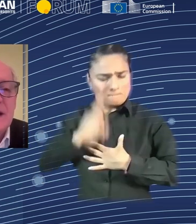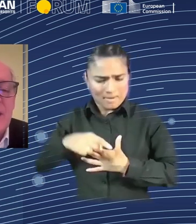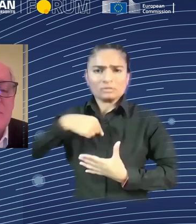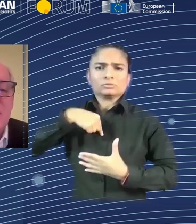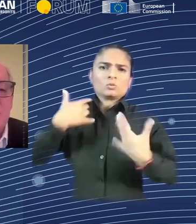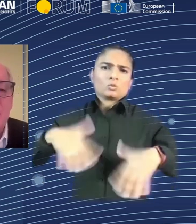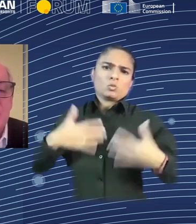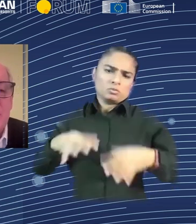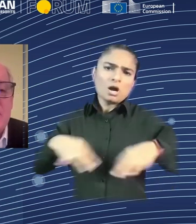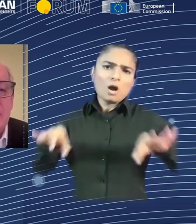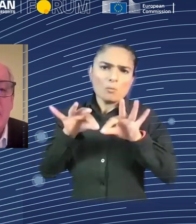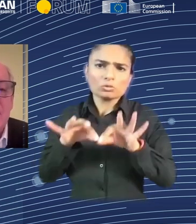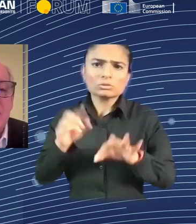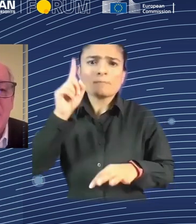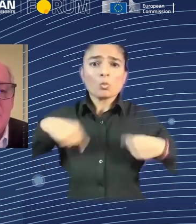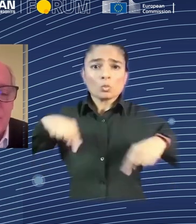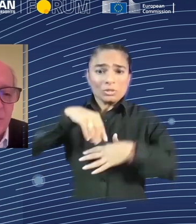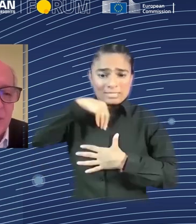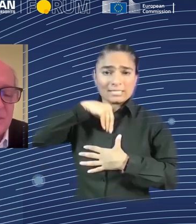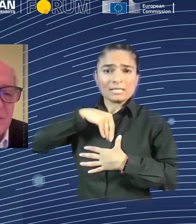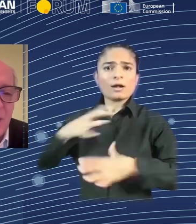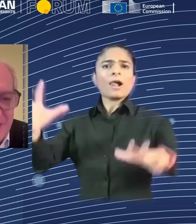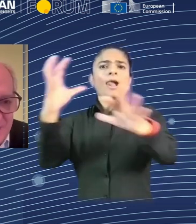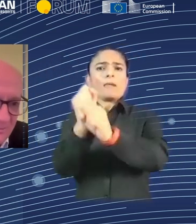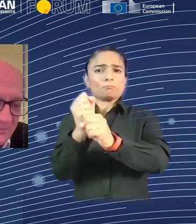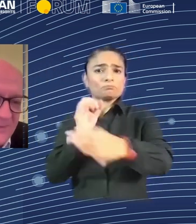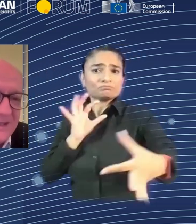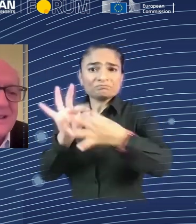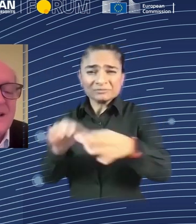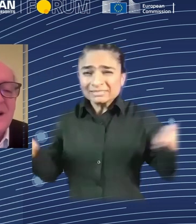And that potential is creating unstoppable momentum.